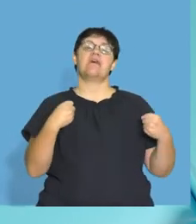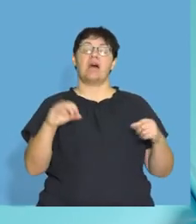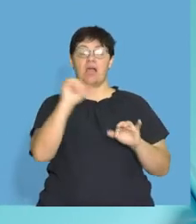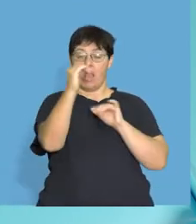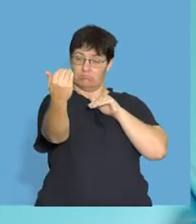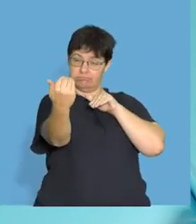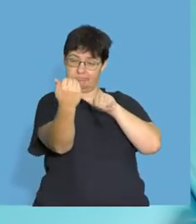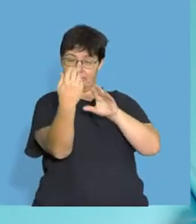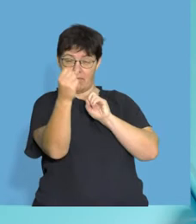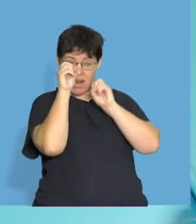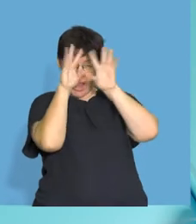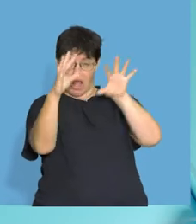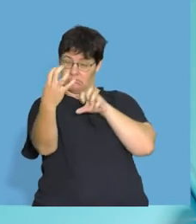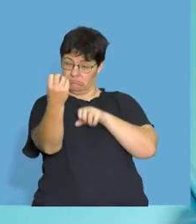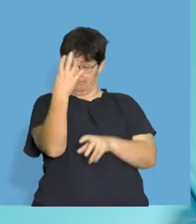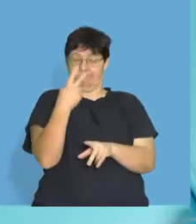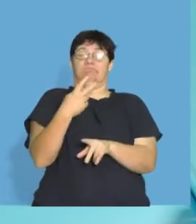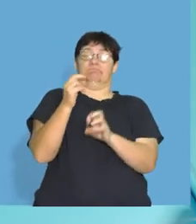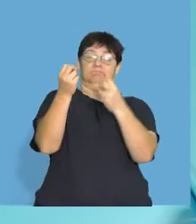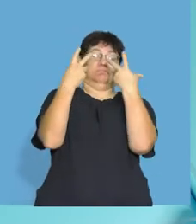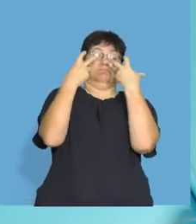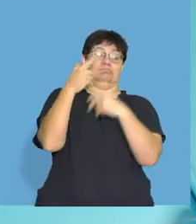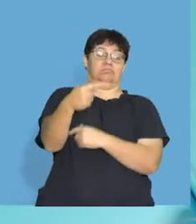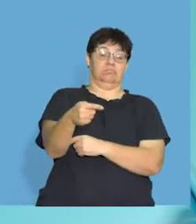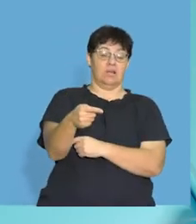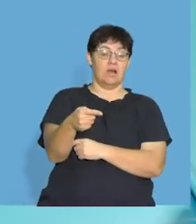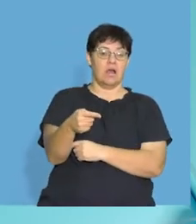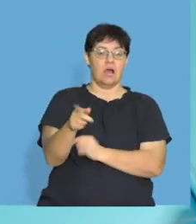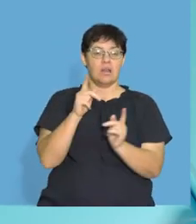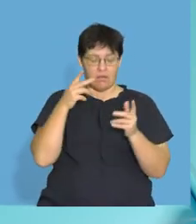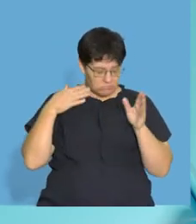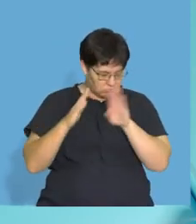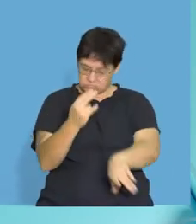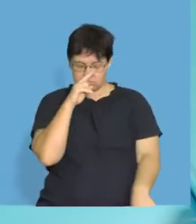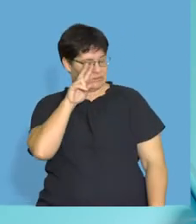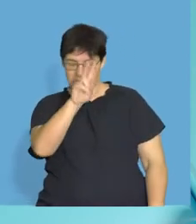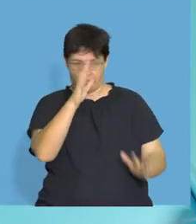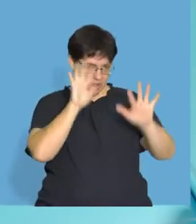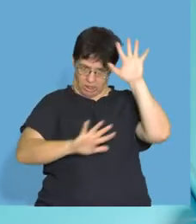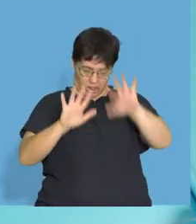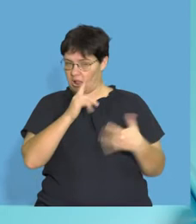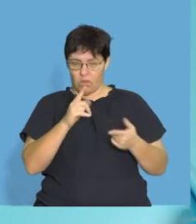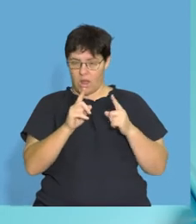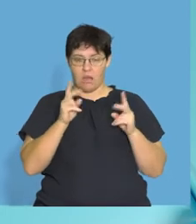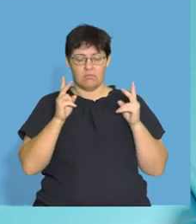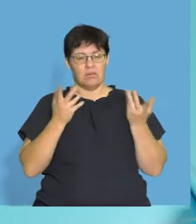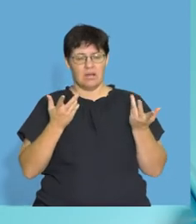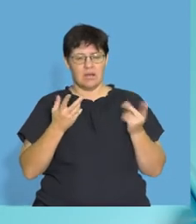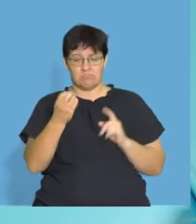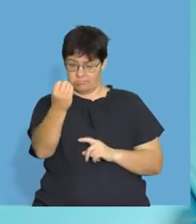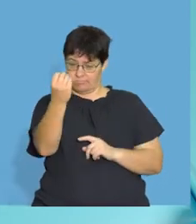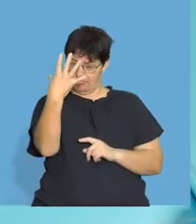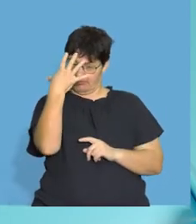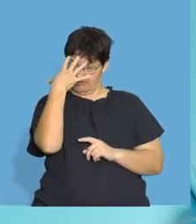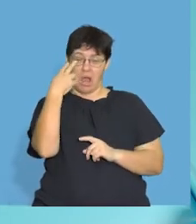and a car's coming on, and the lights are in your eyes, and afterwards, you just can't see, right? For lots of normal people,